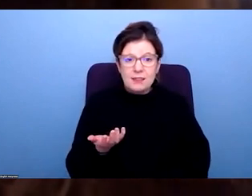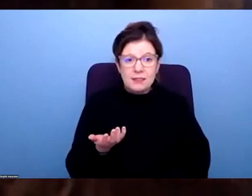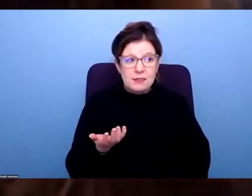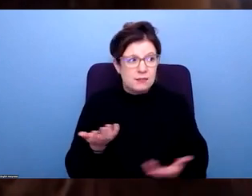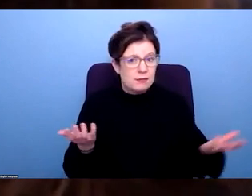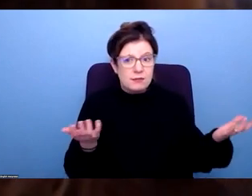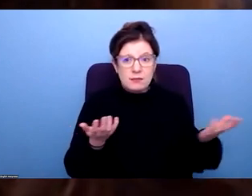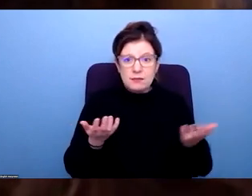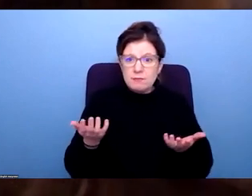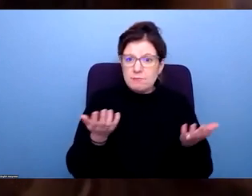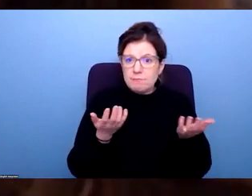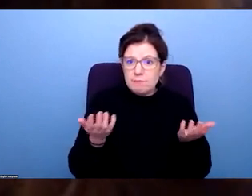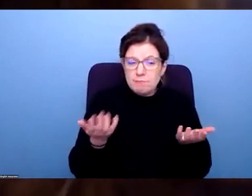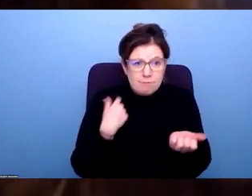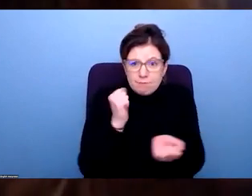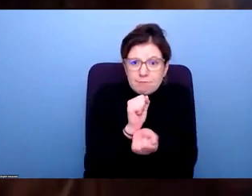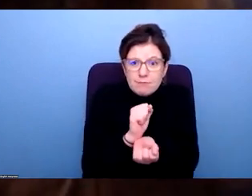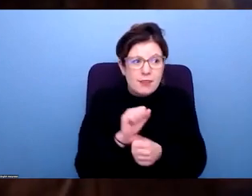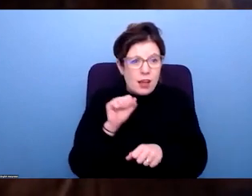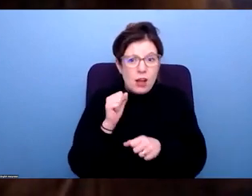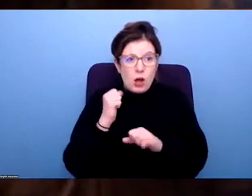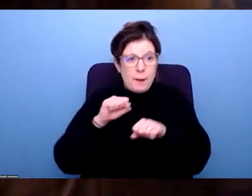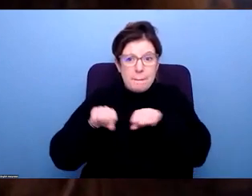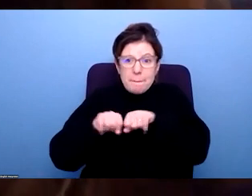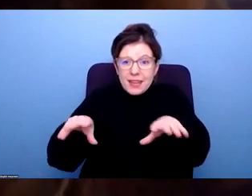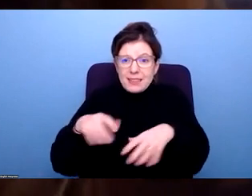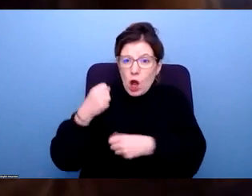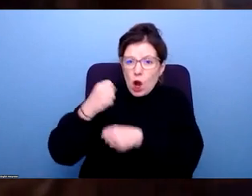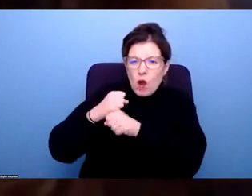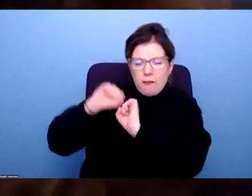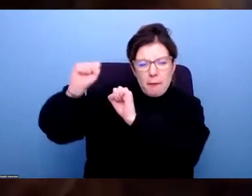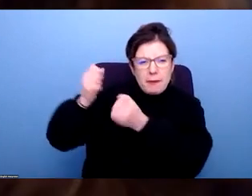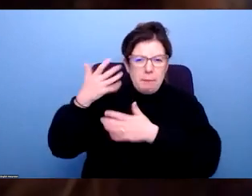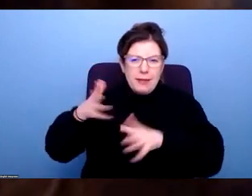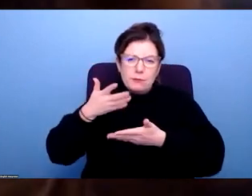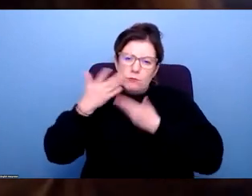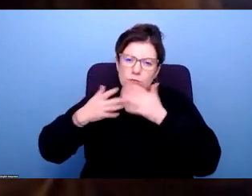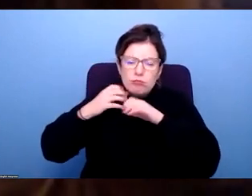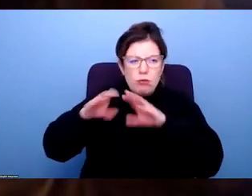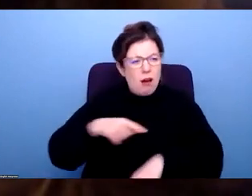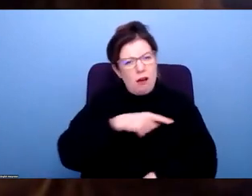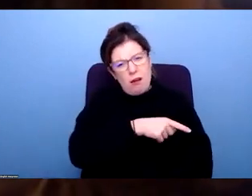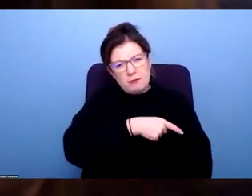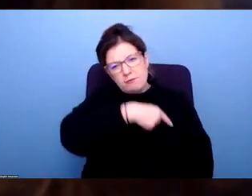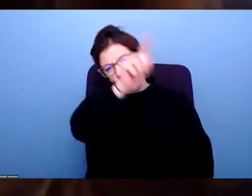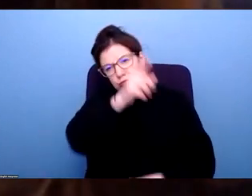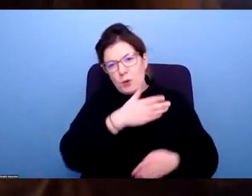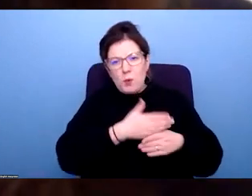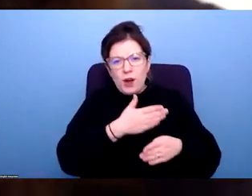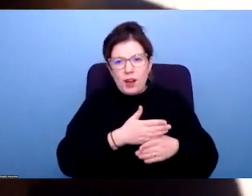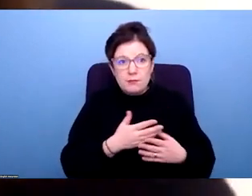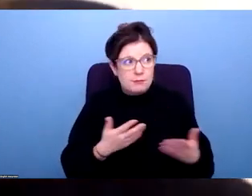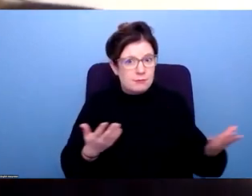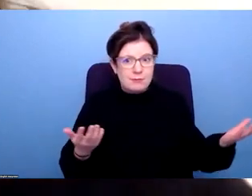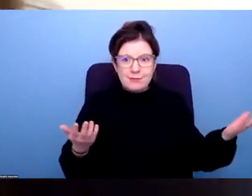the sort of media and government narratives have sometimes been that, you know, someone can just get out of something themselves, which obviously is not the